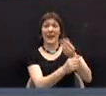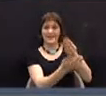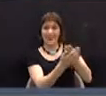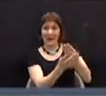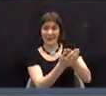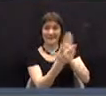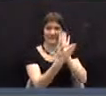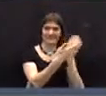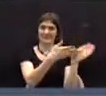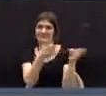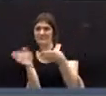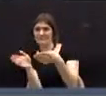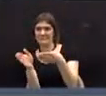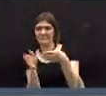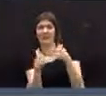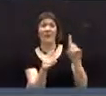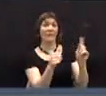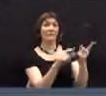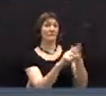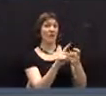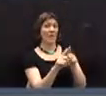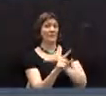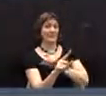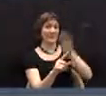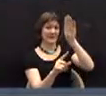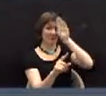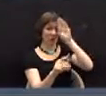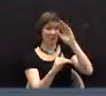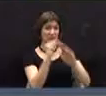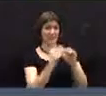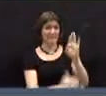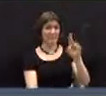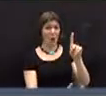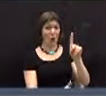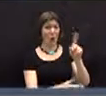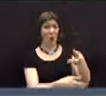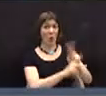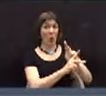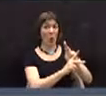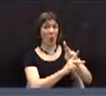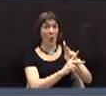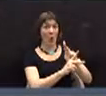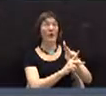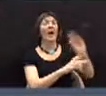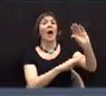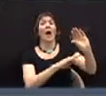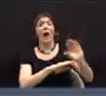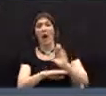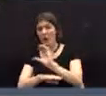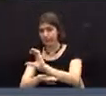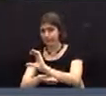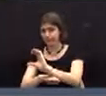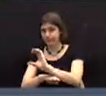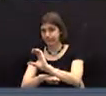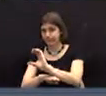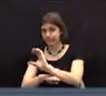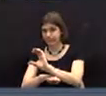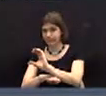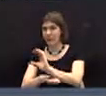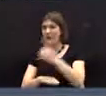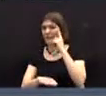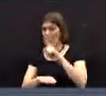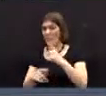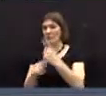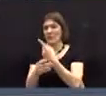from the police fire facilities bond to pay account